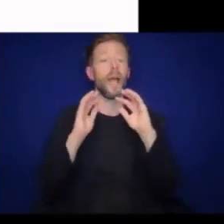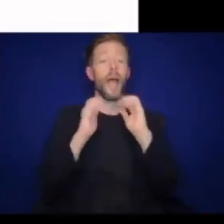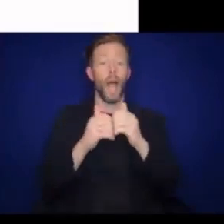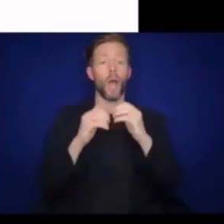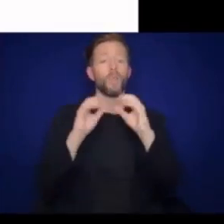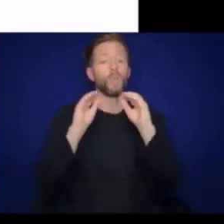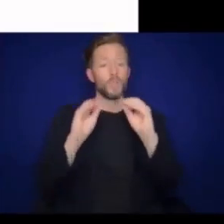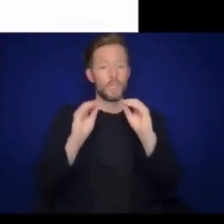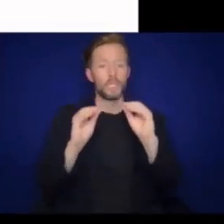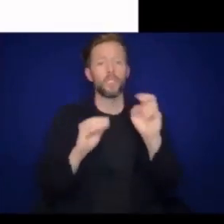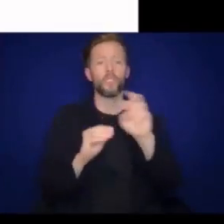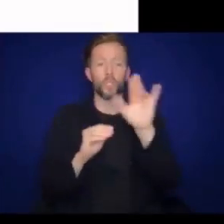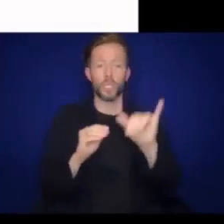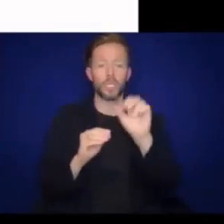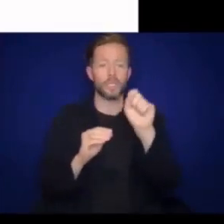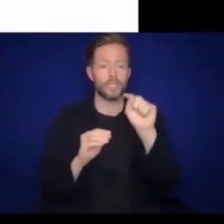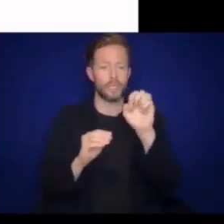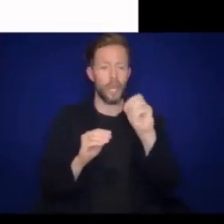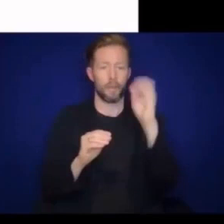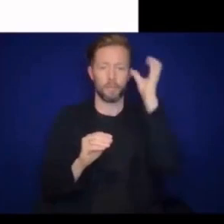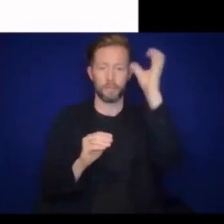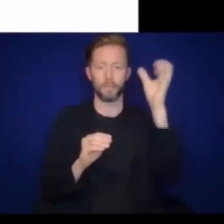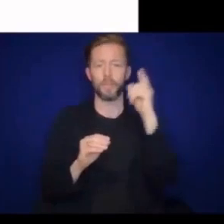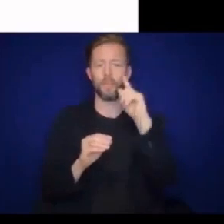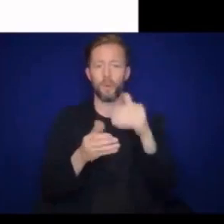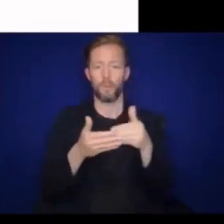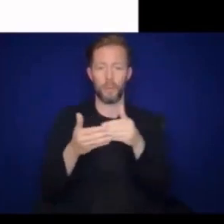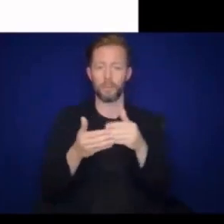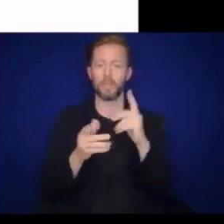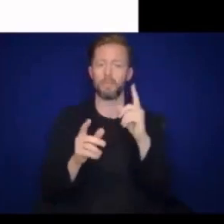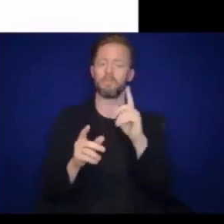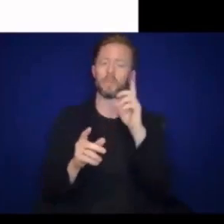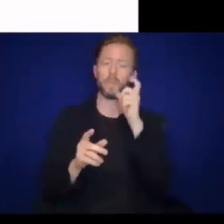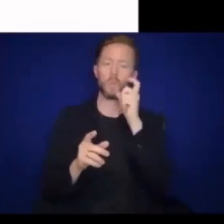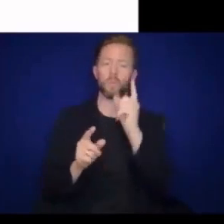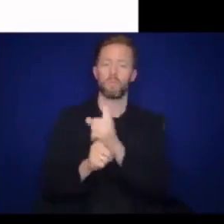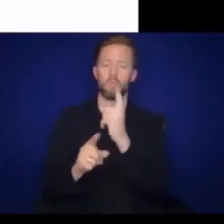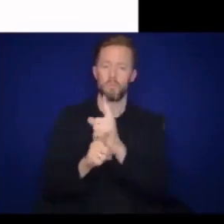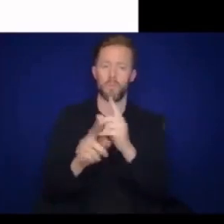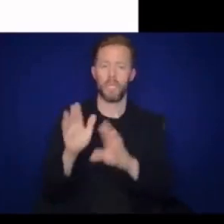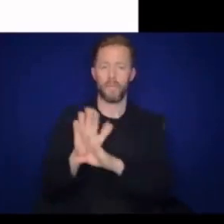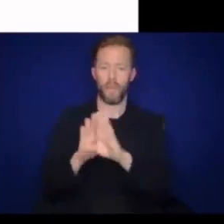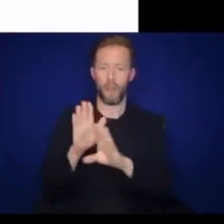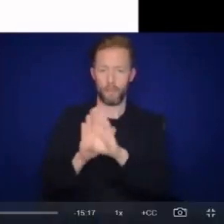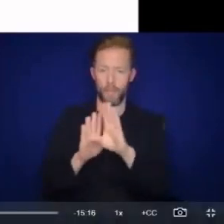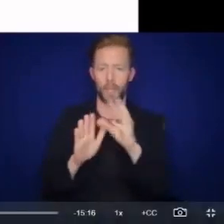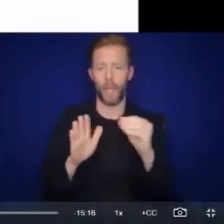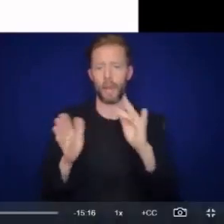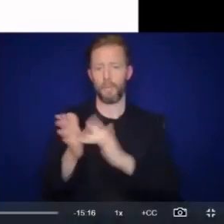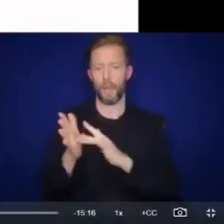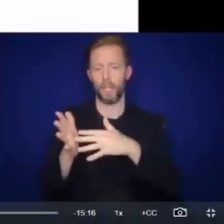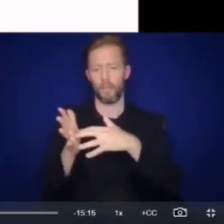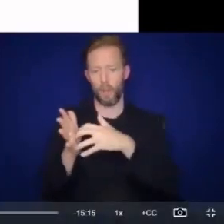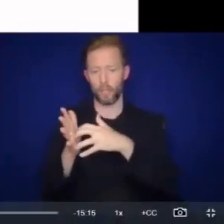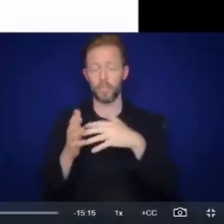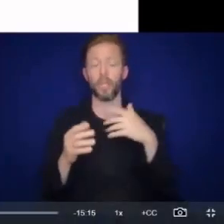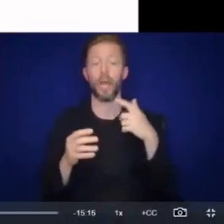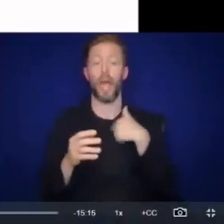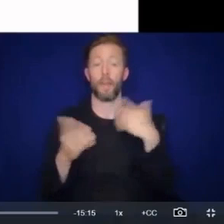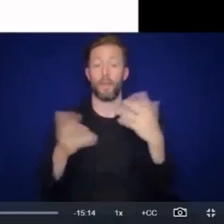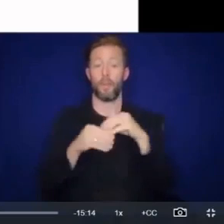Developing and Medically Fragile Children from my home office. My office is painted lime green.